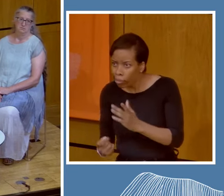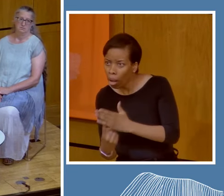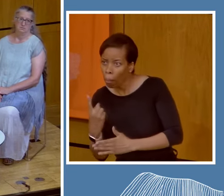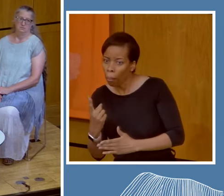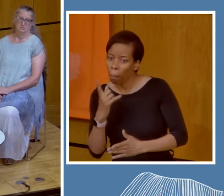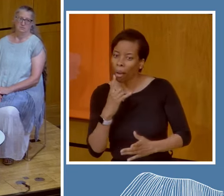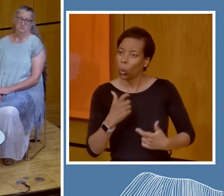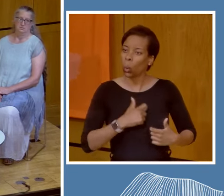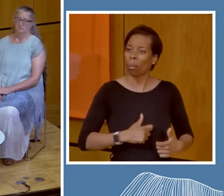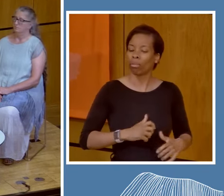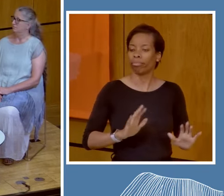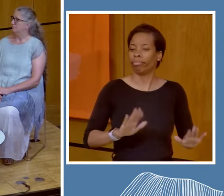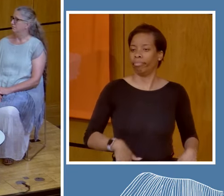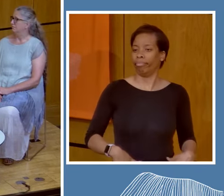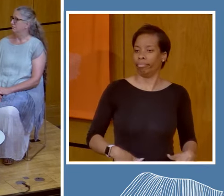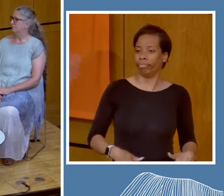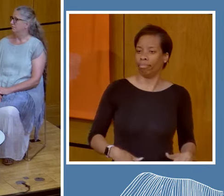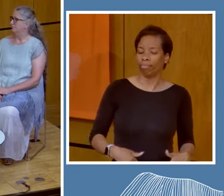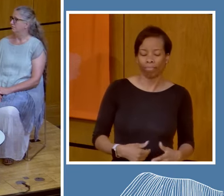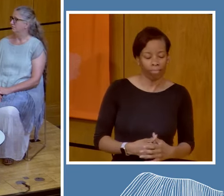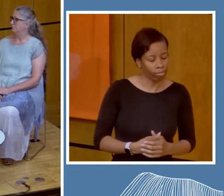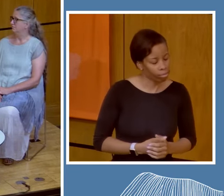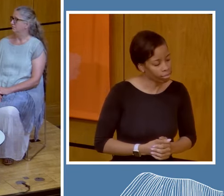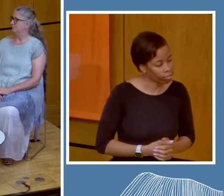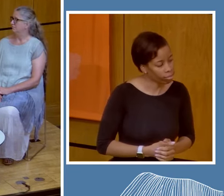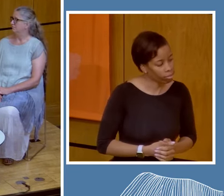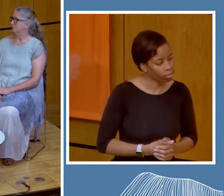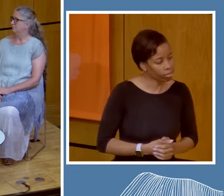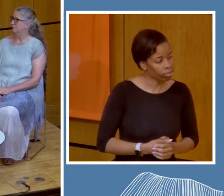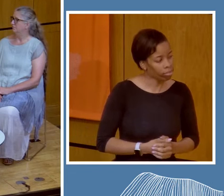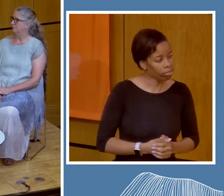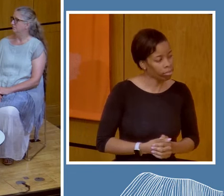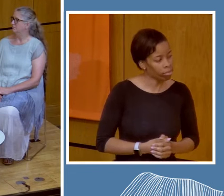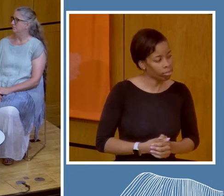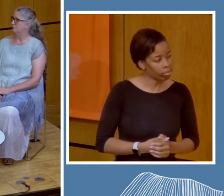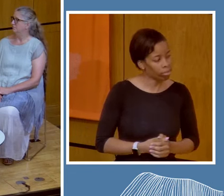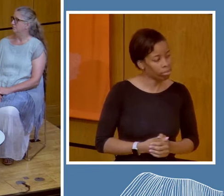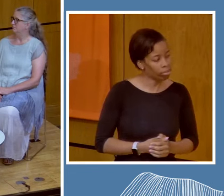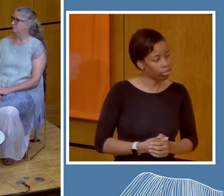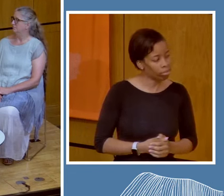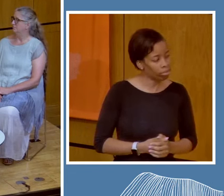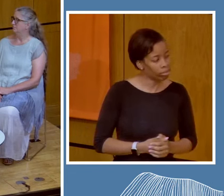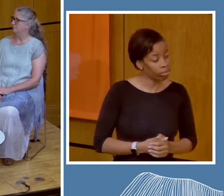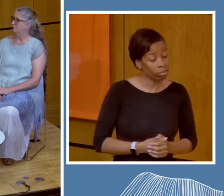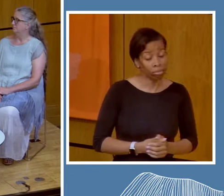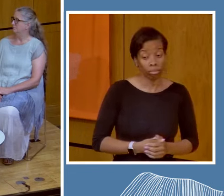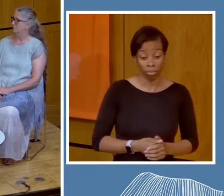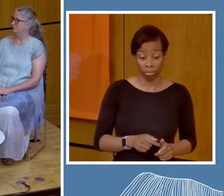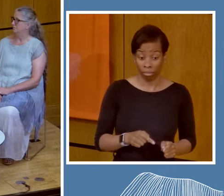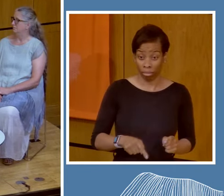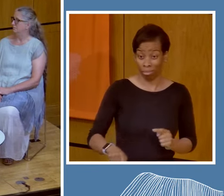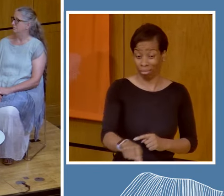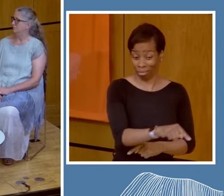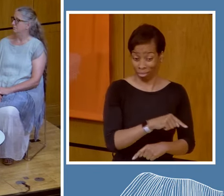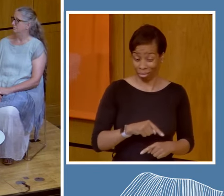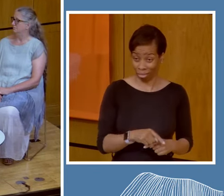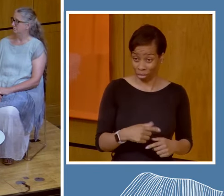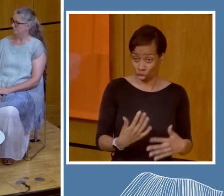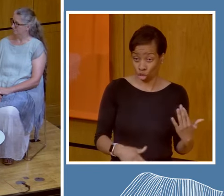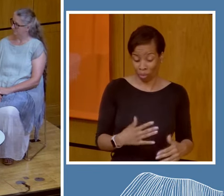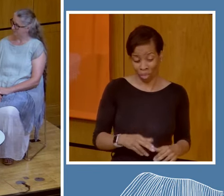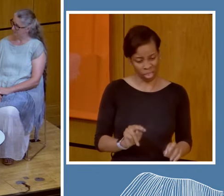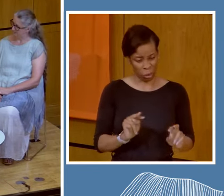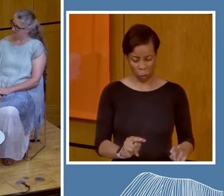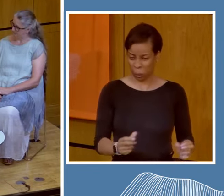The impacts of this type of process on our communities has been visceral, because